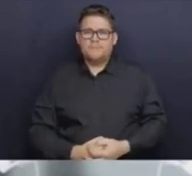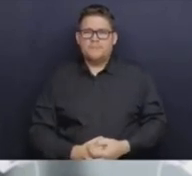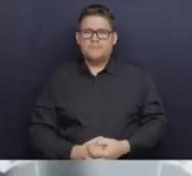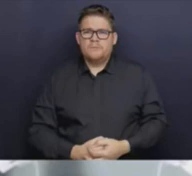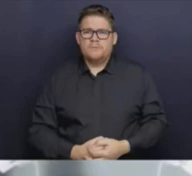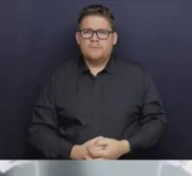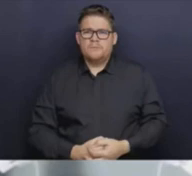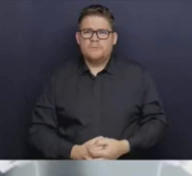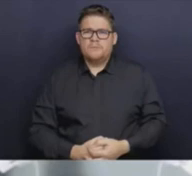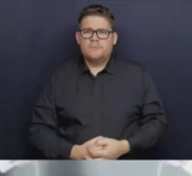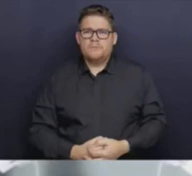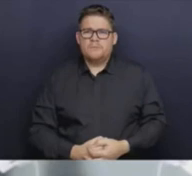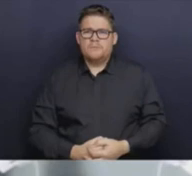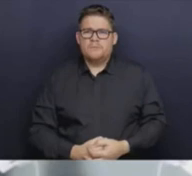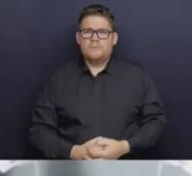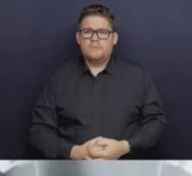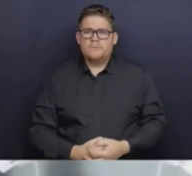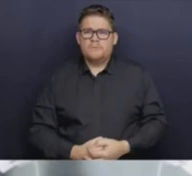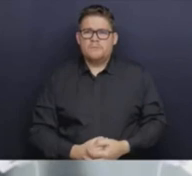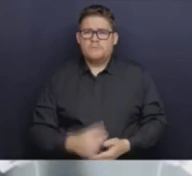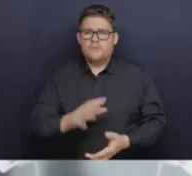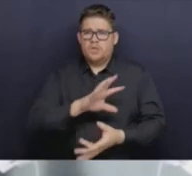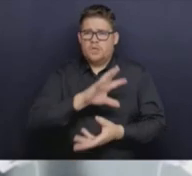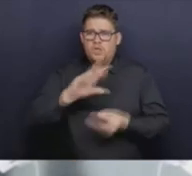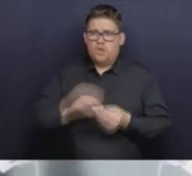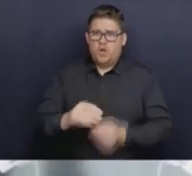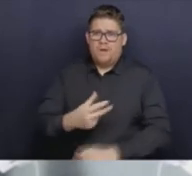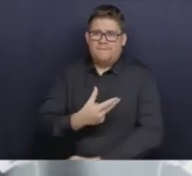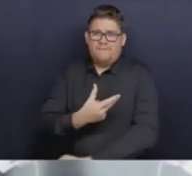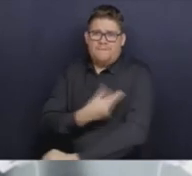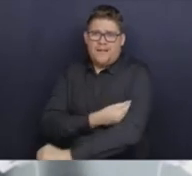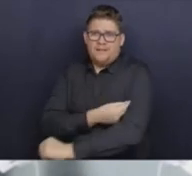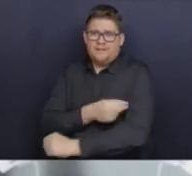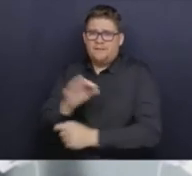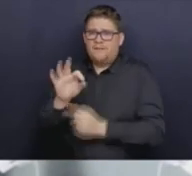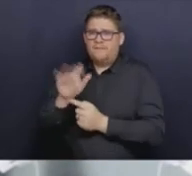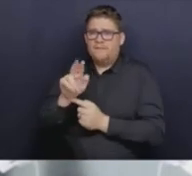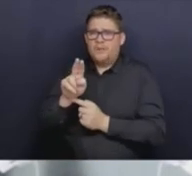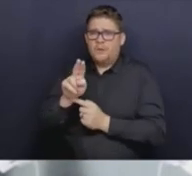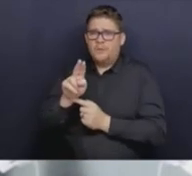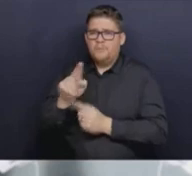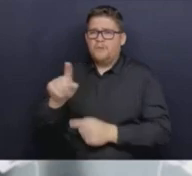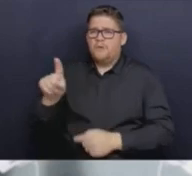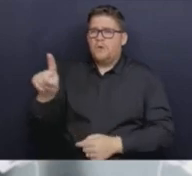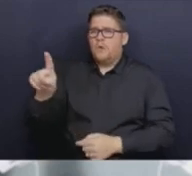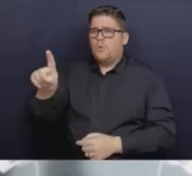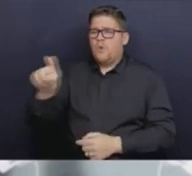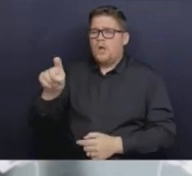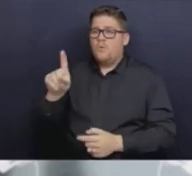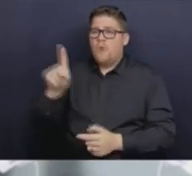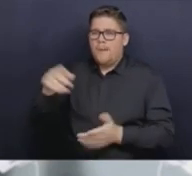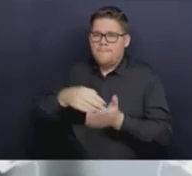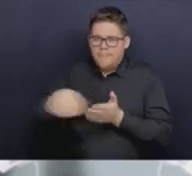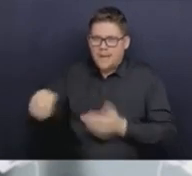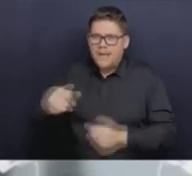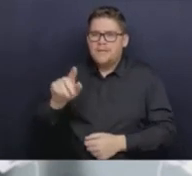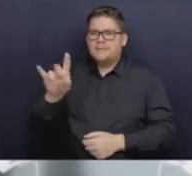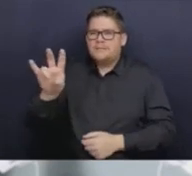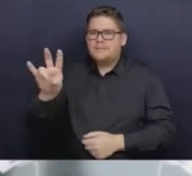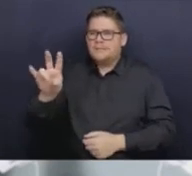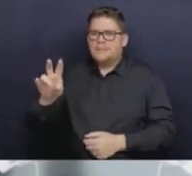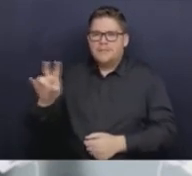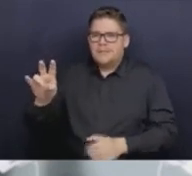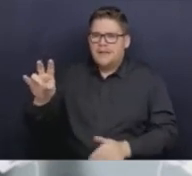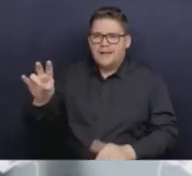total doses administered in terms of influenza is 1,722,583 as of